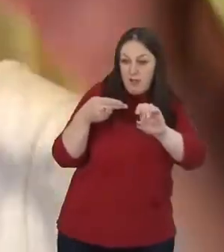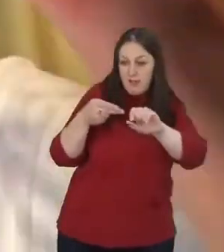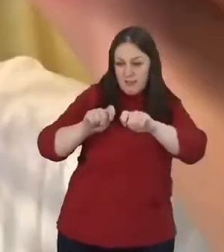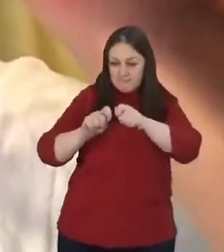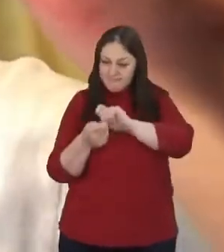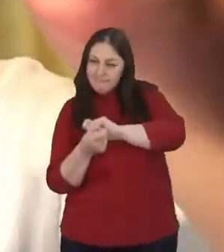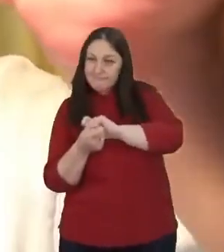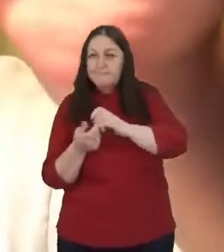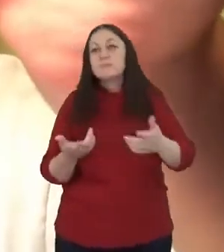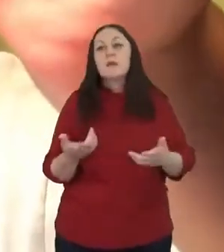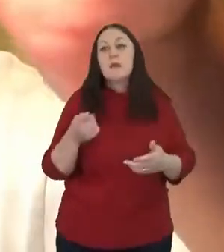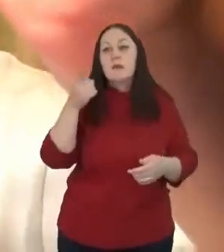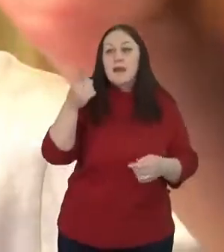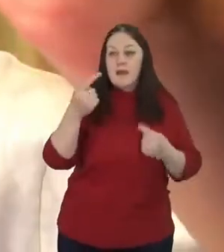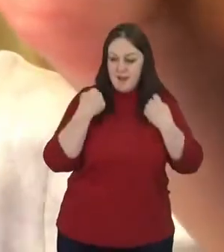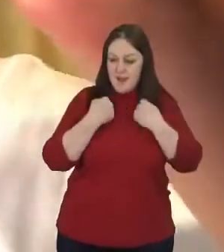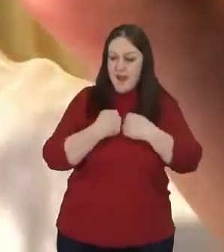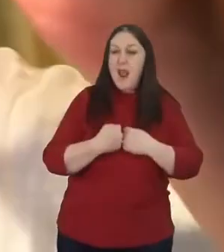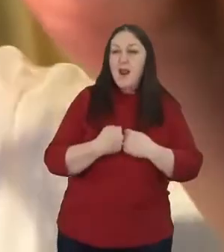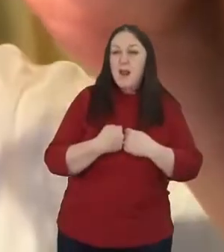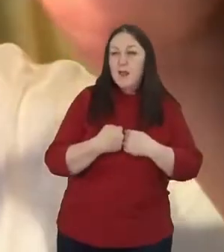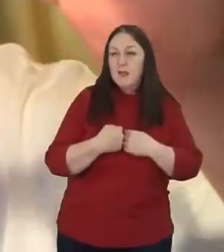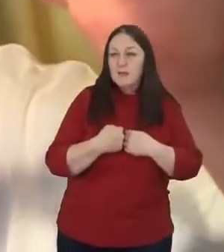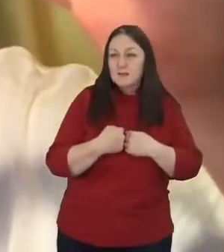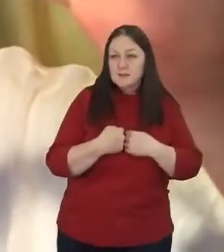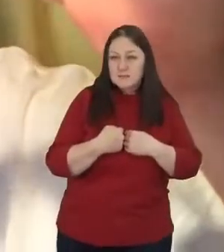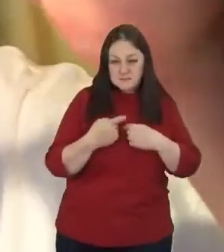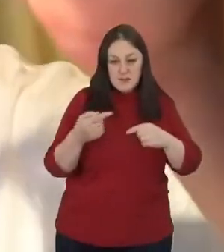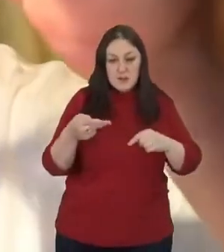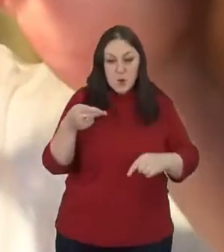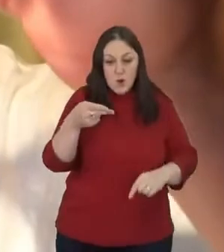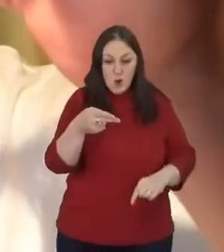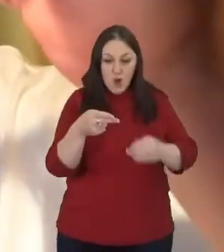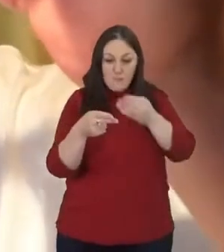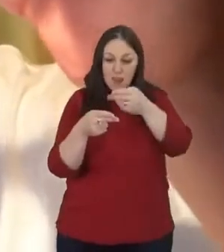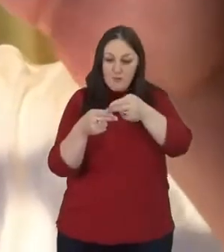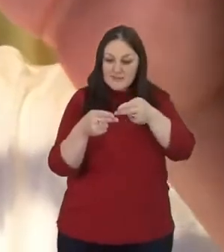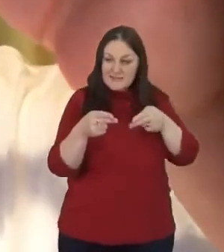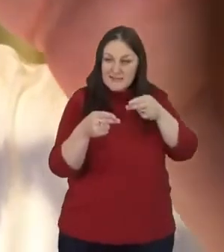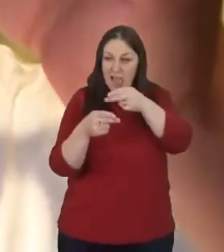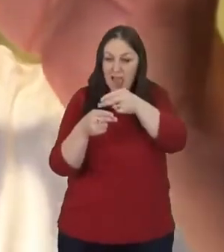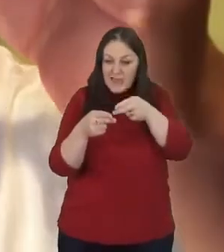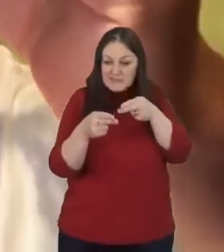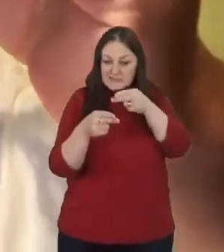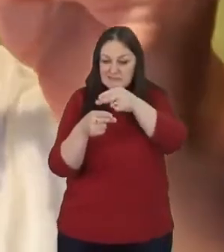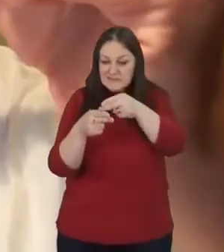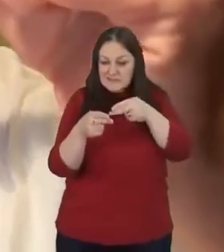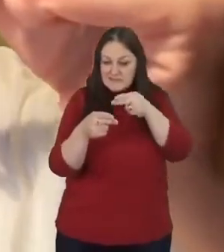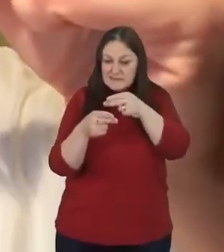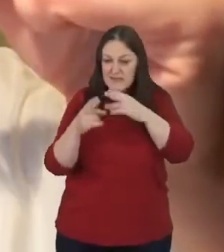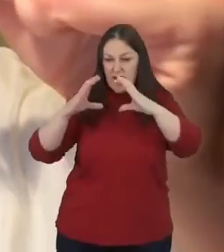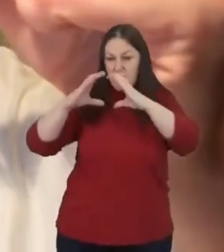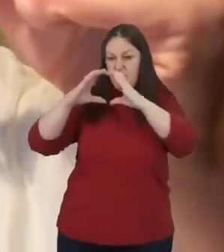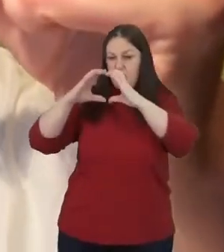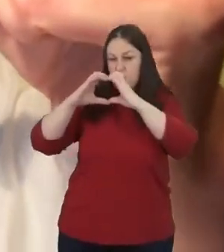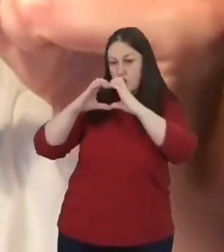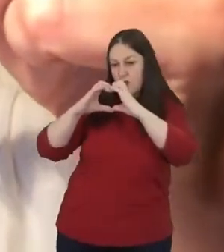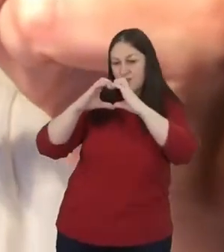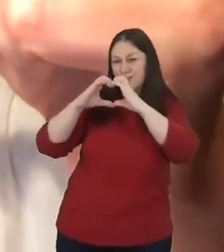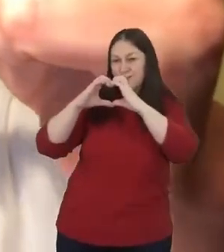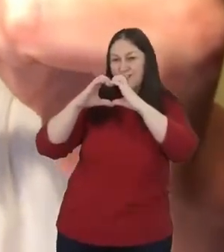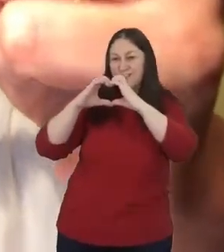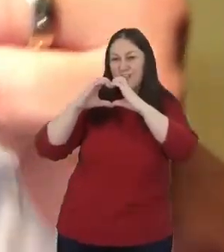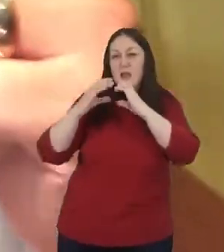These necklaces that are made out of the slice of a gun barrel that we crush into these hearts. And every time we do it, we